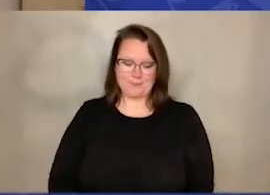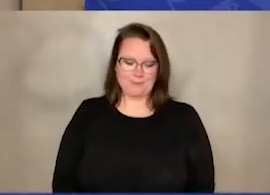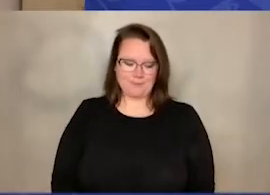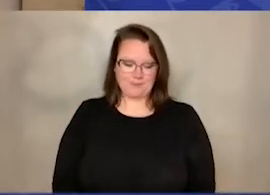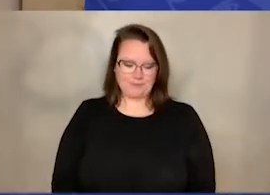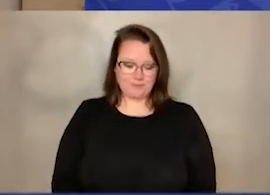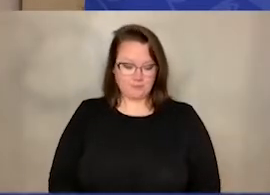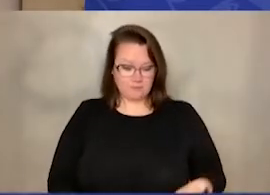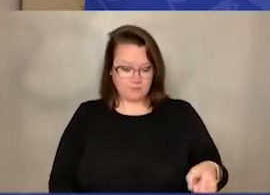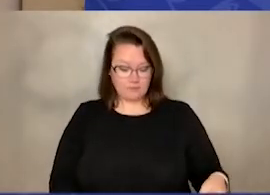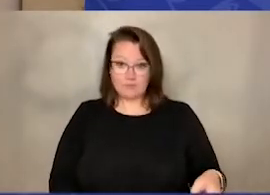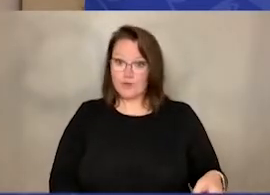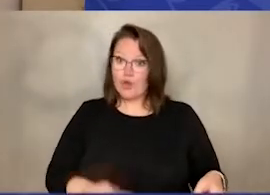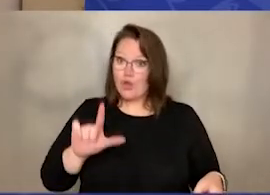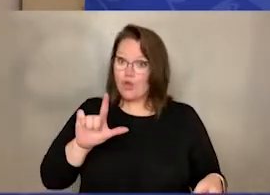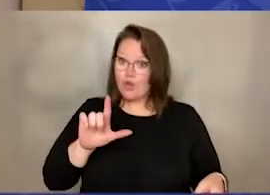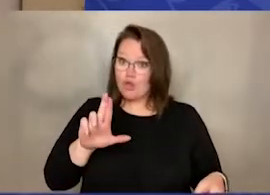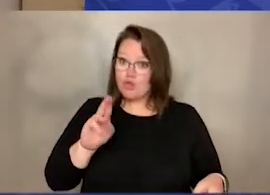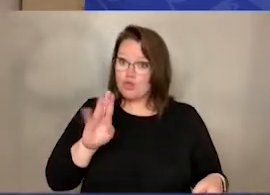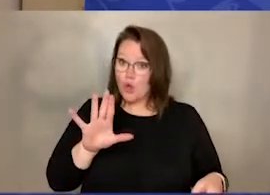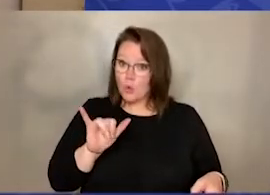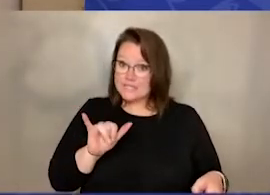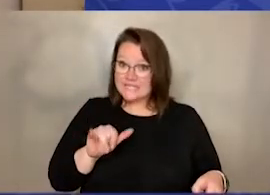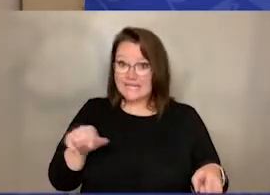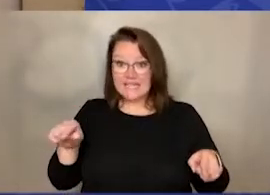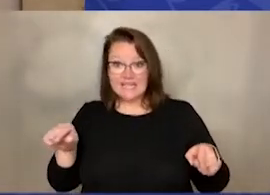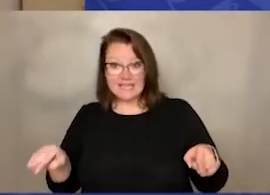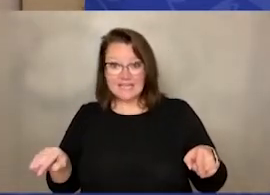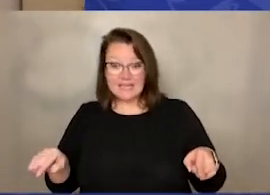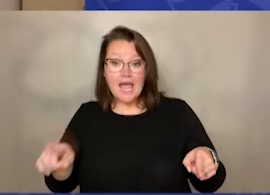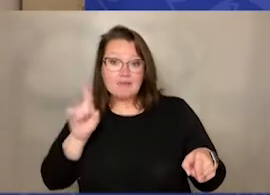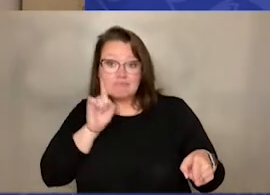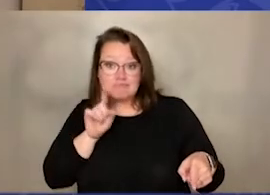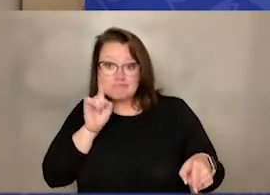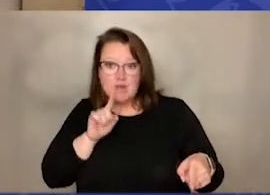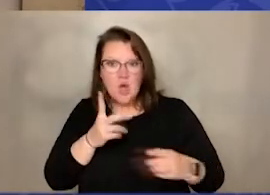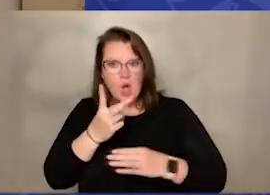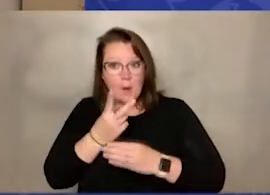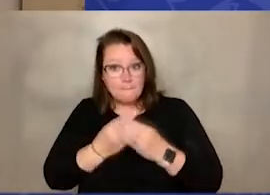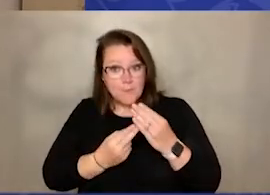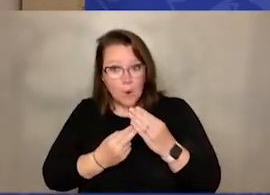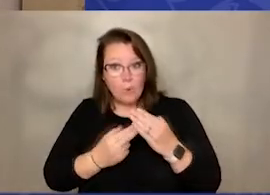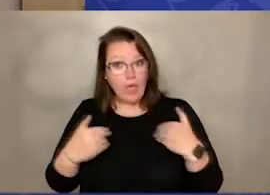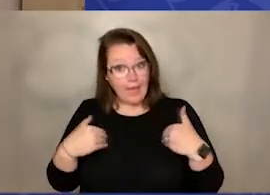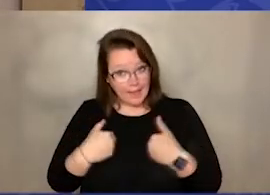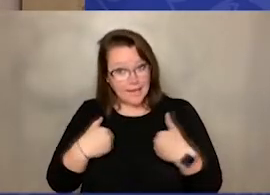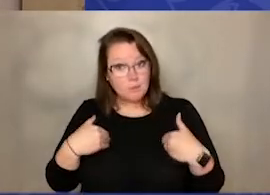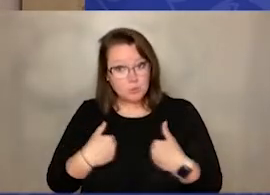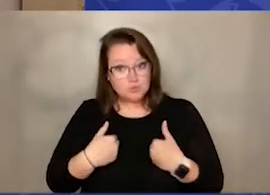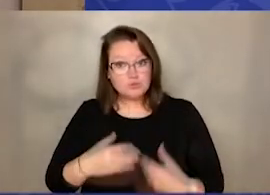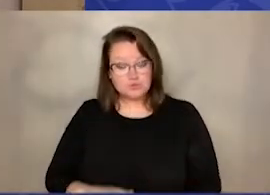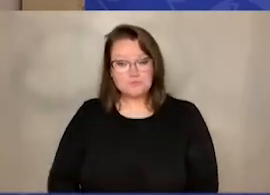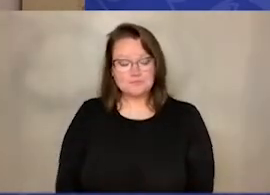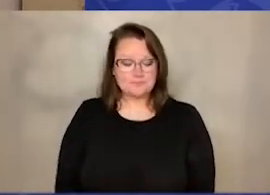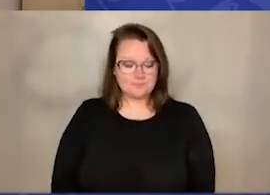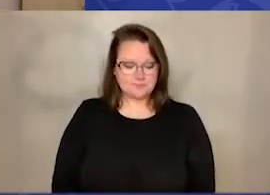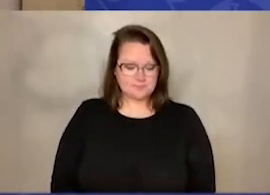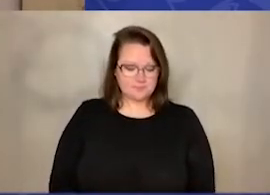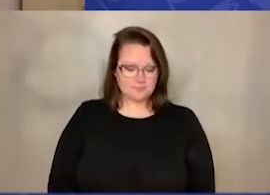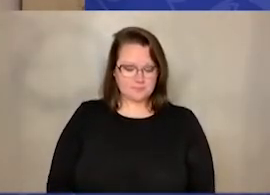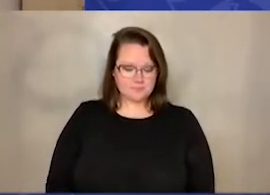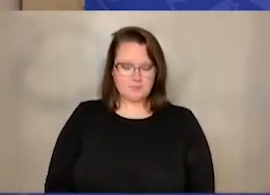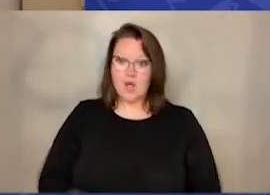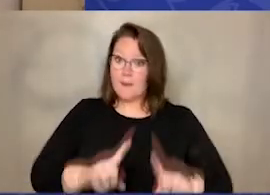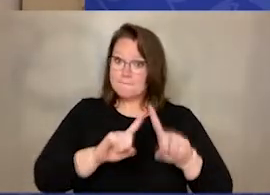Lucy the guinea pig and the stuffed guinea pig are both animals. But